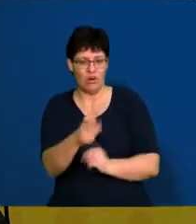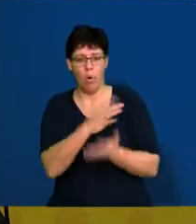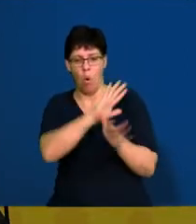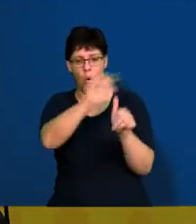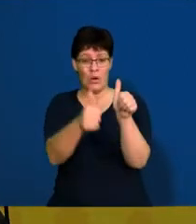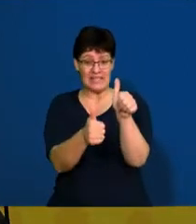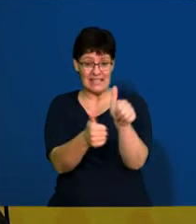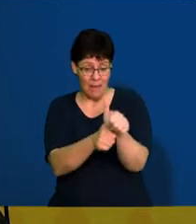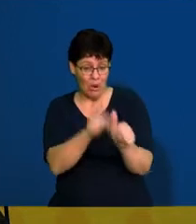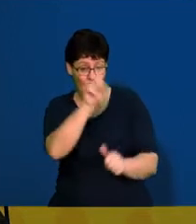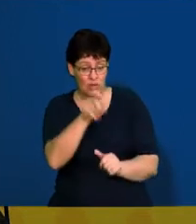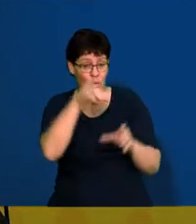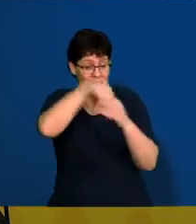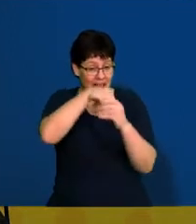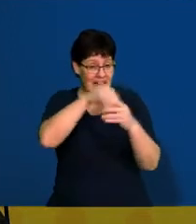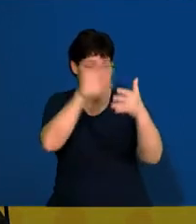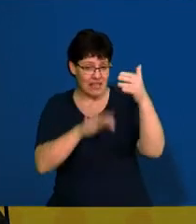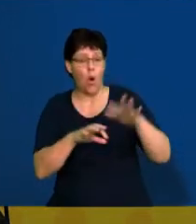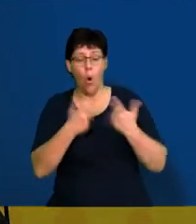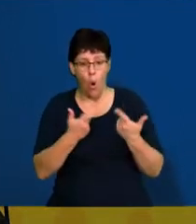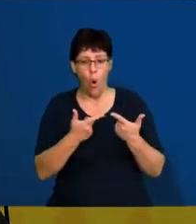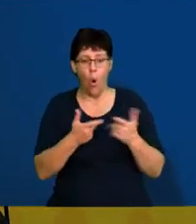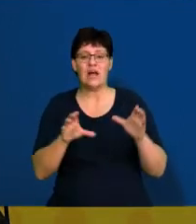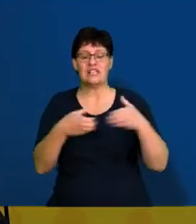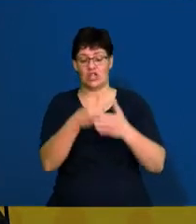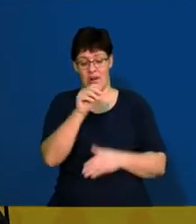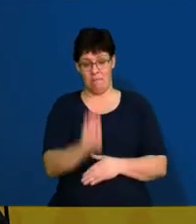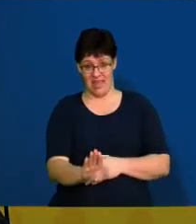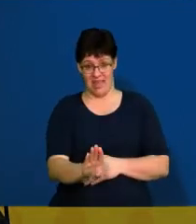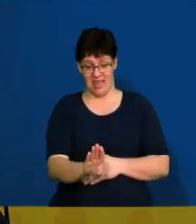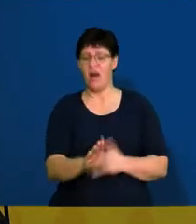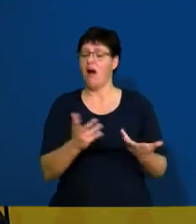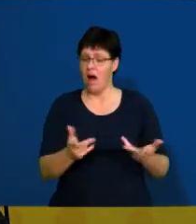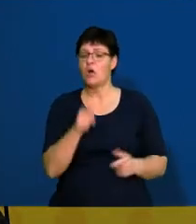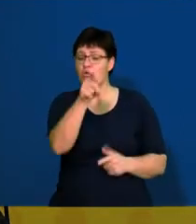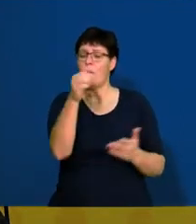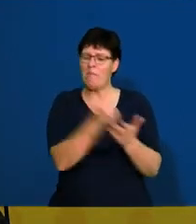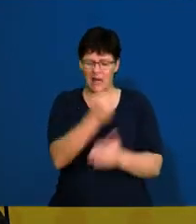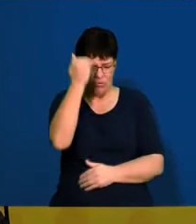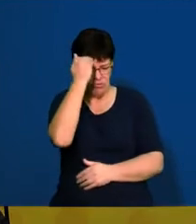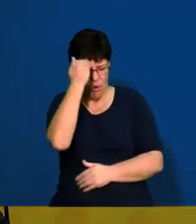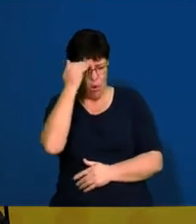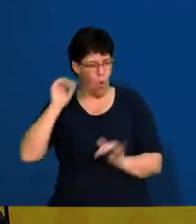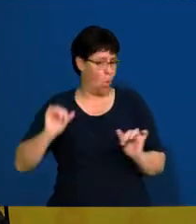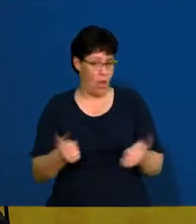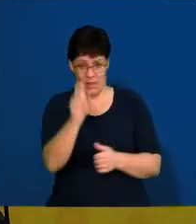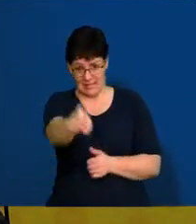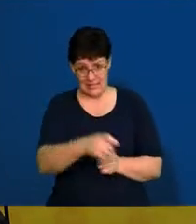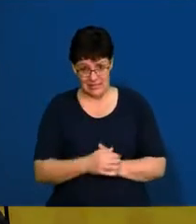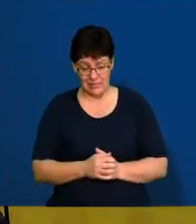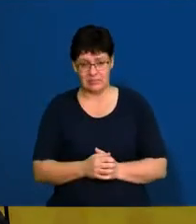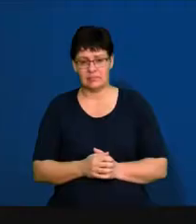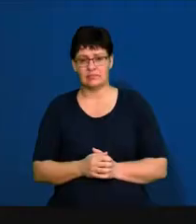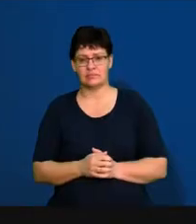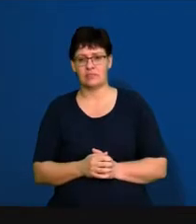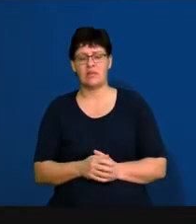-question in an essay question. Or it could be a Section B question. So either way, you guys must know this really, really well. All right. So